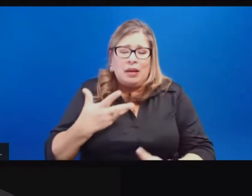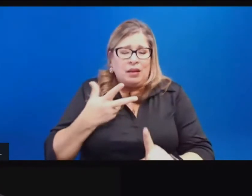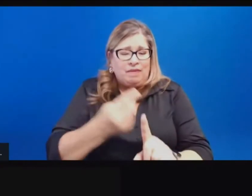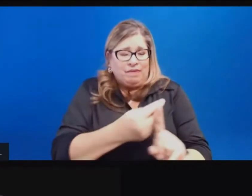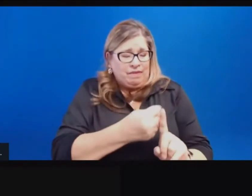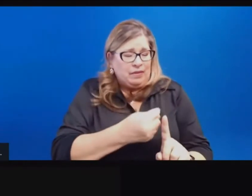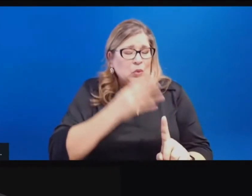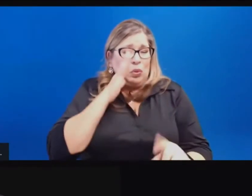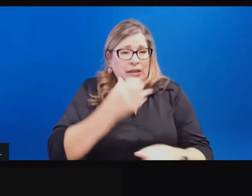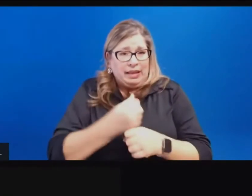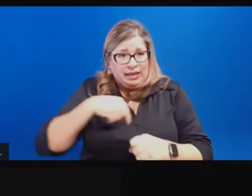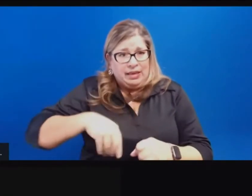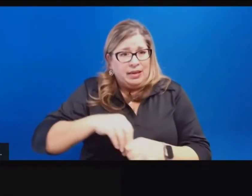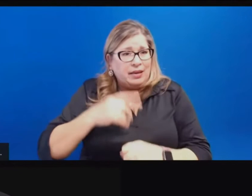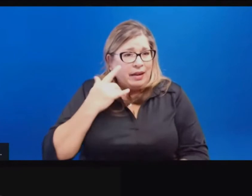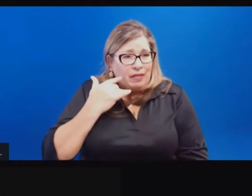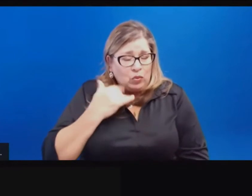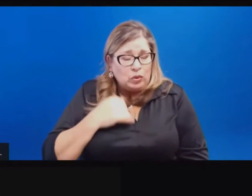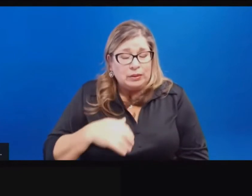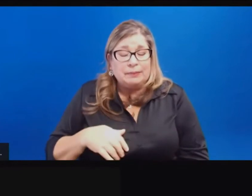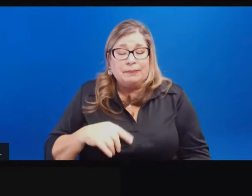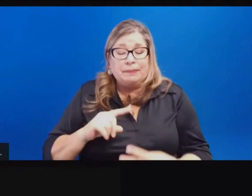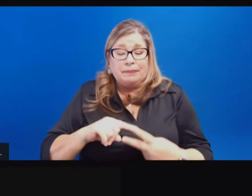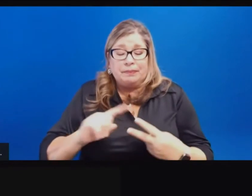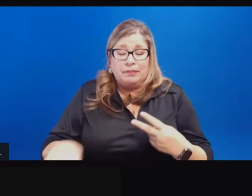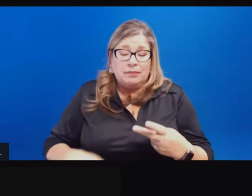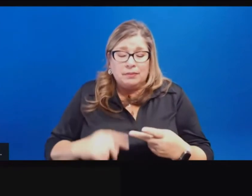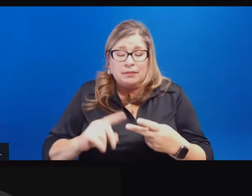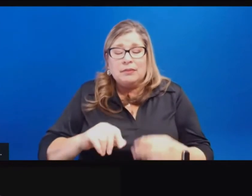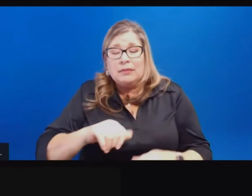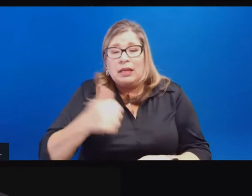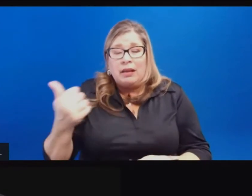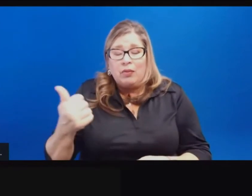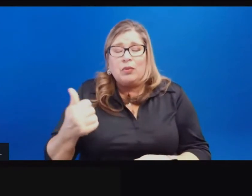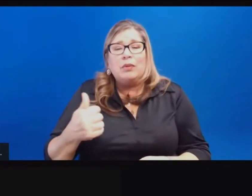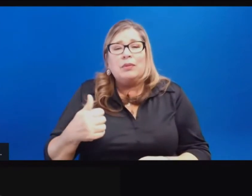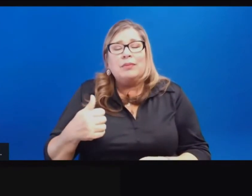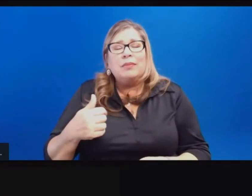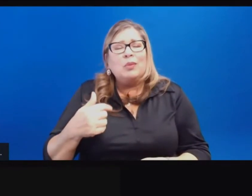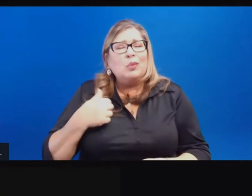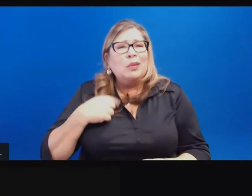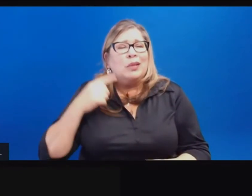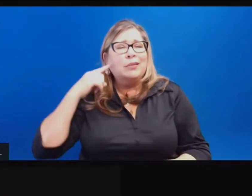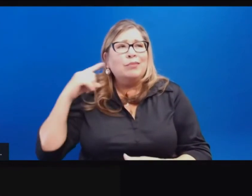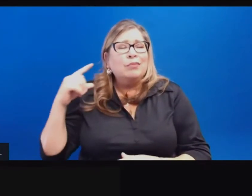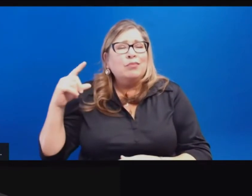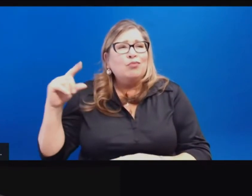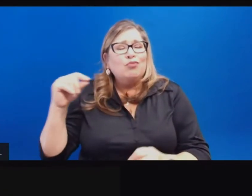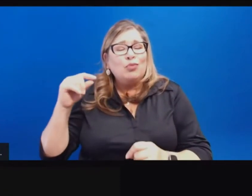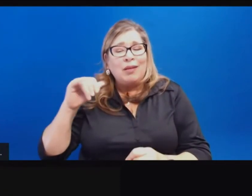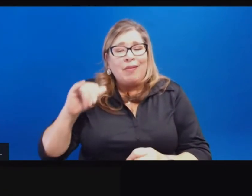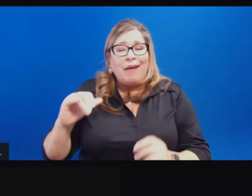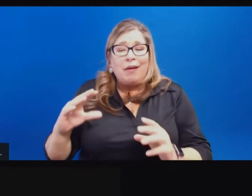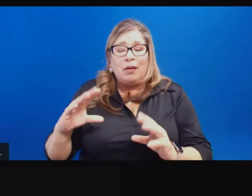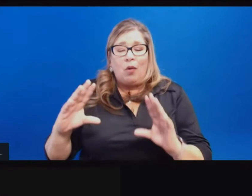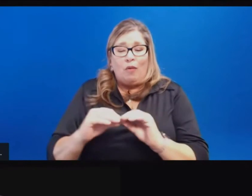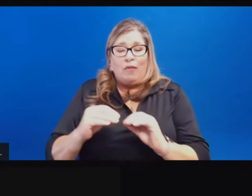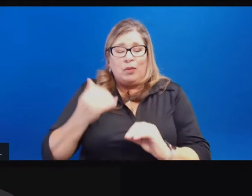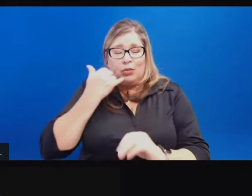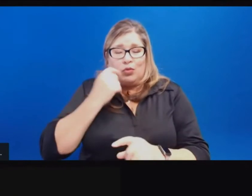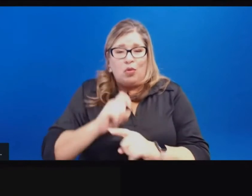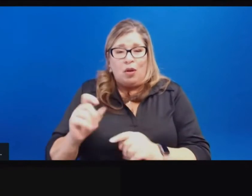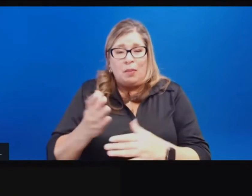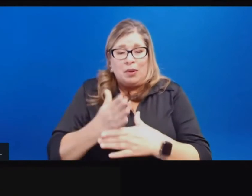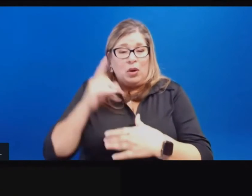And then related to that, we've also heard that, uh, the conference call between governors and the White House on the coronavirus